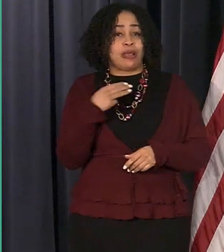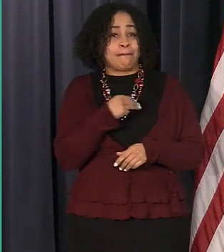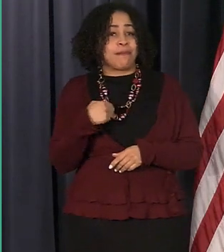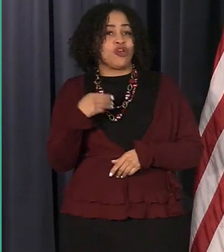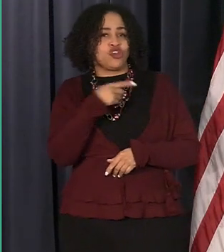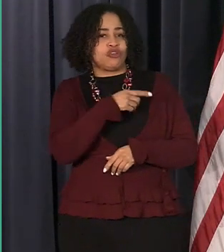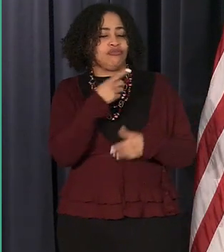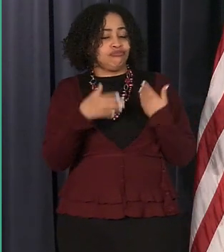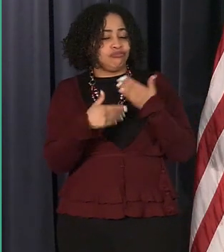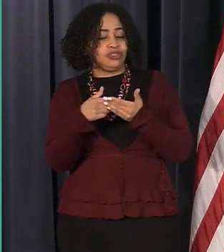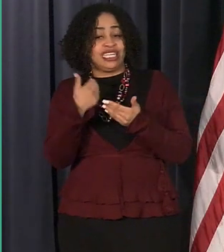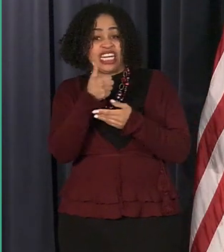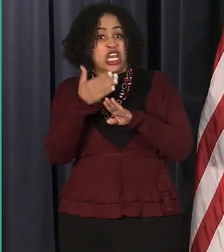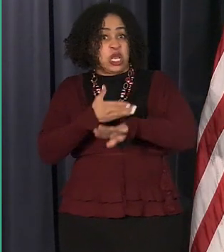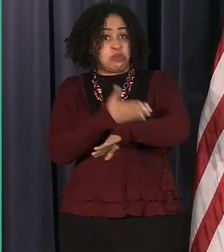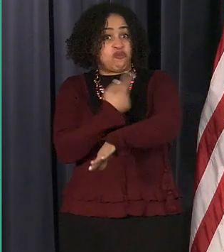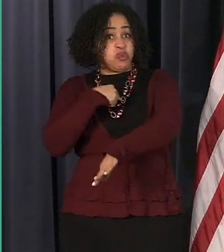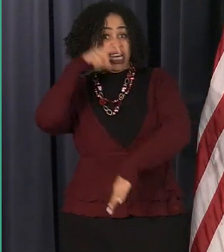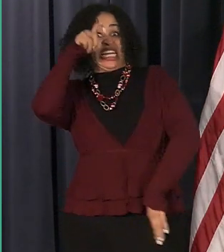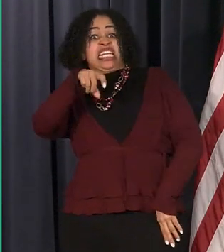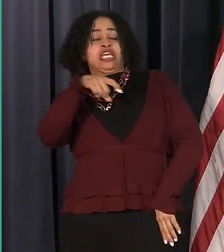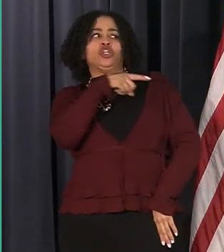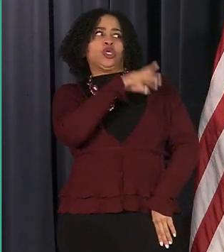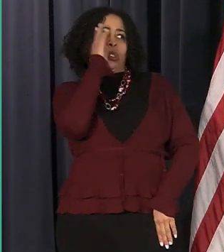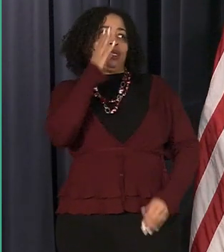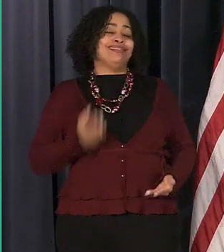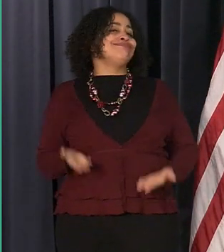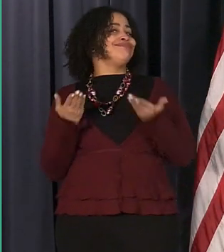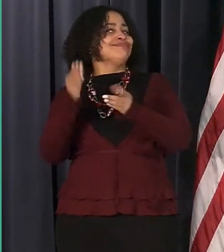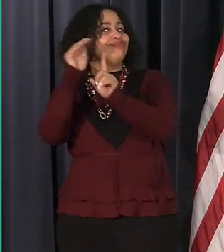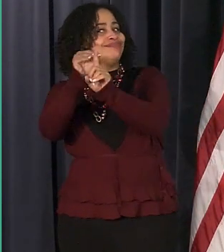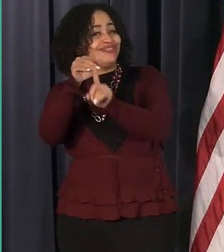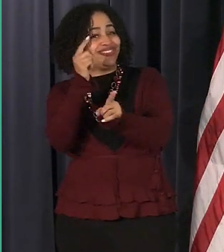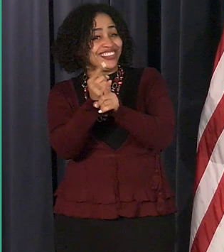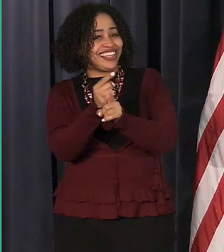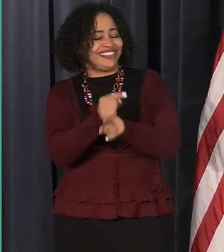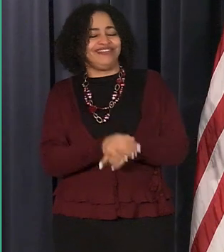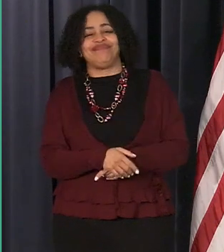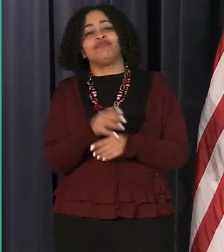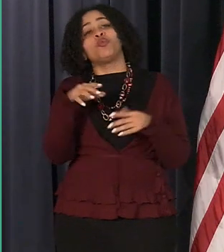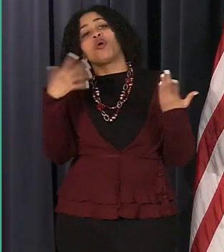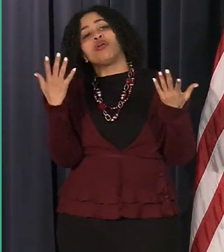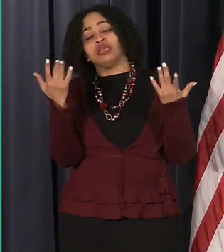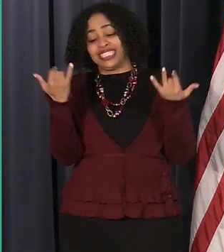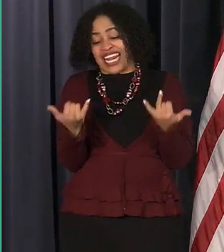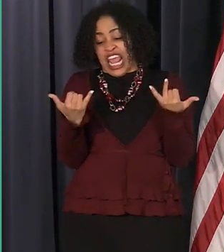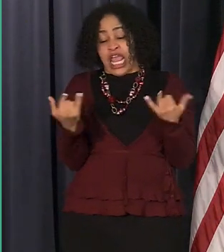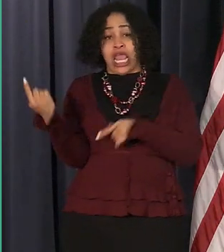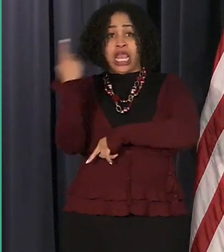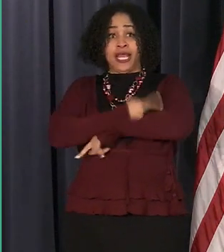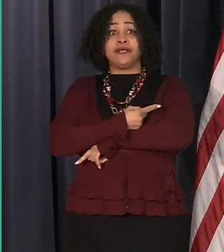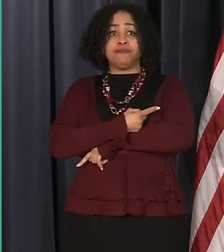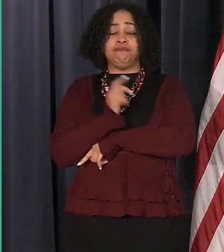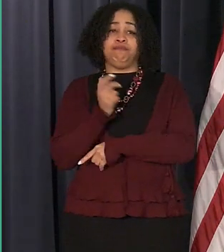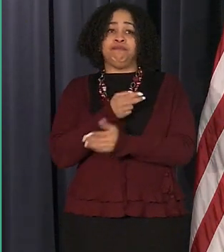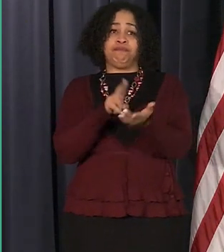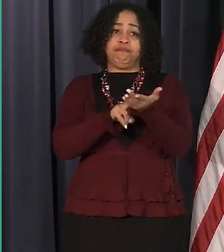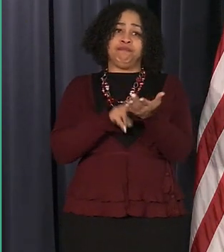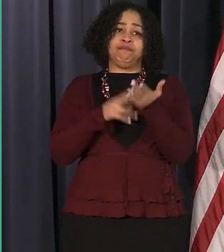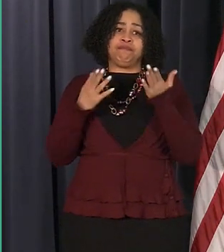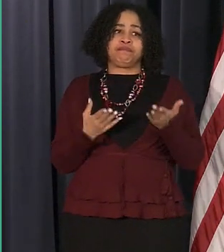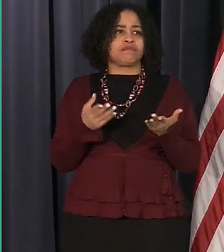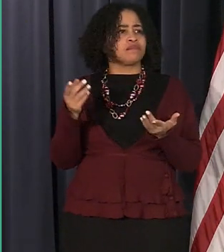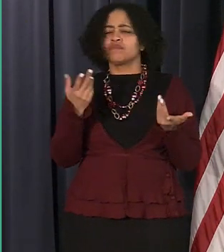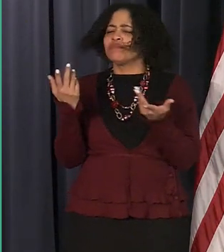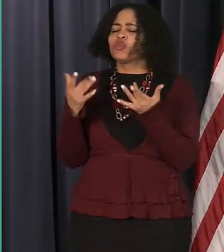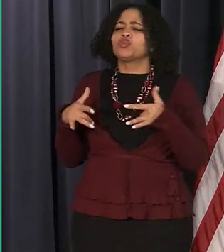improvements that we need to make uh in this uh program so here's here's where we stand today our our contractors where do we